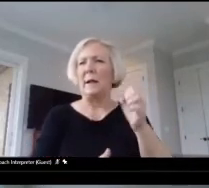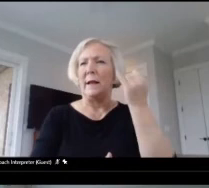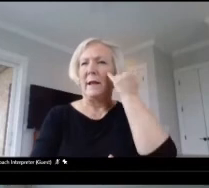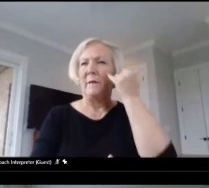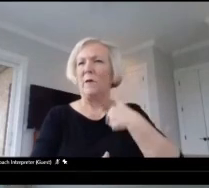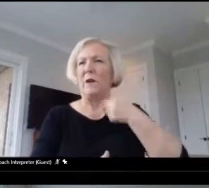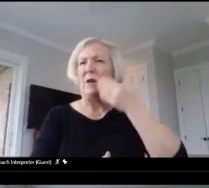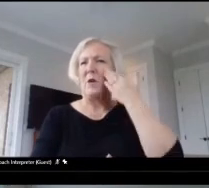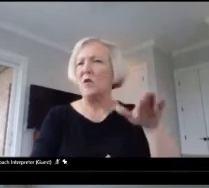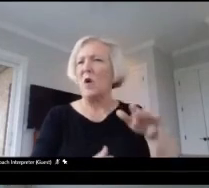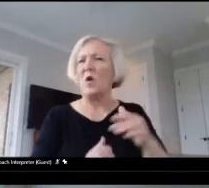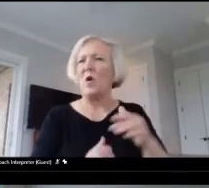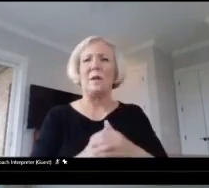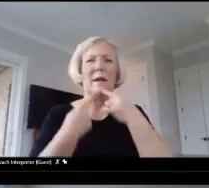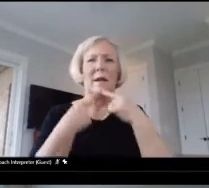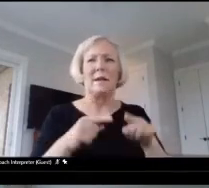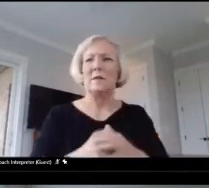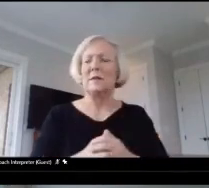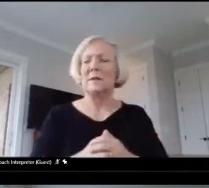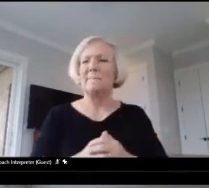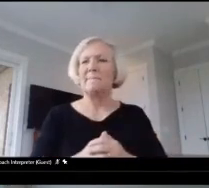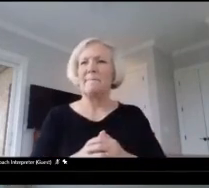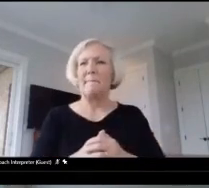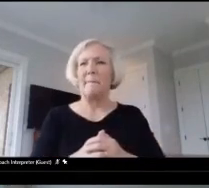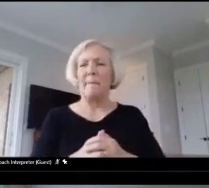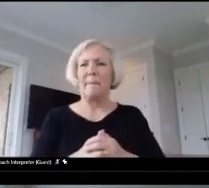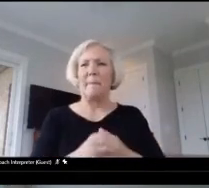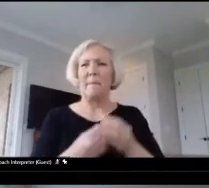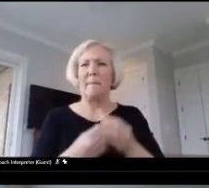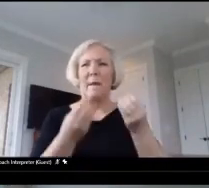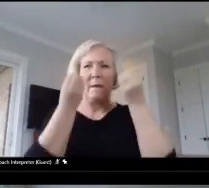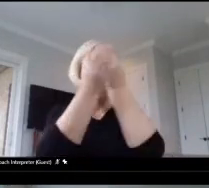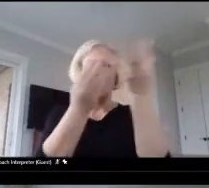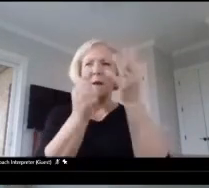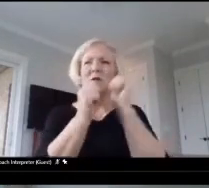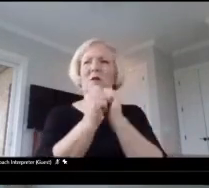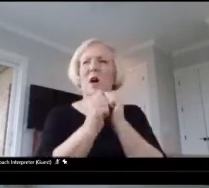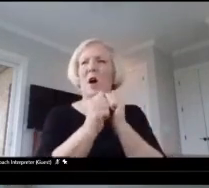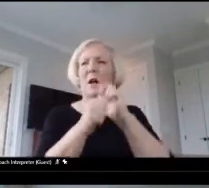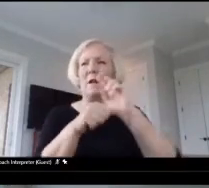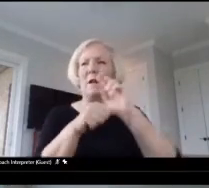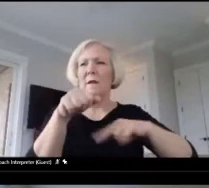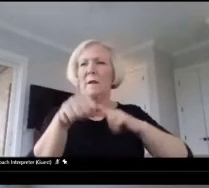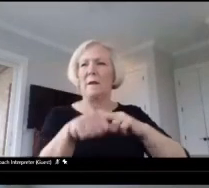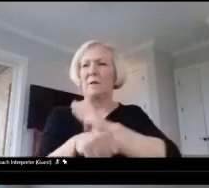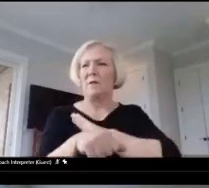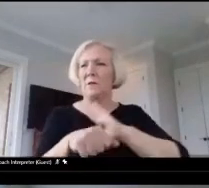the information on National Board's website is just amazing.